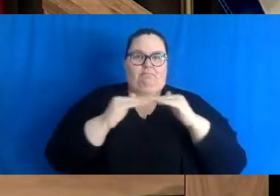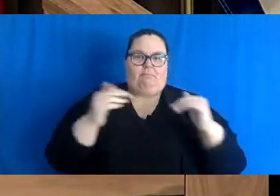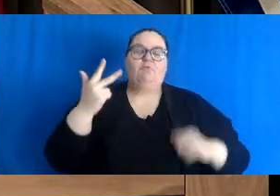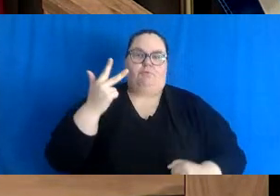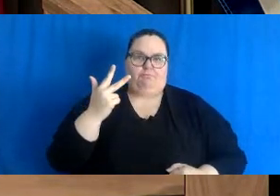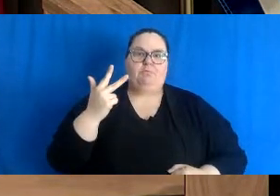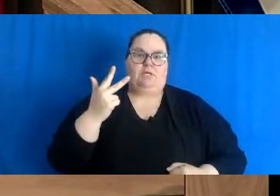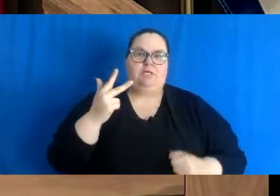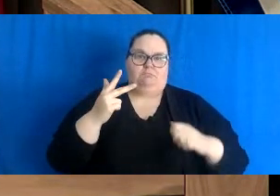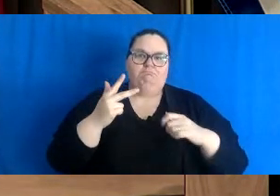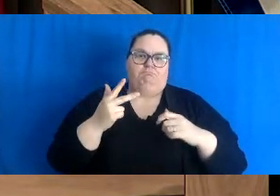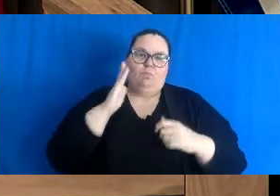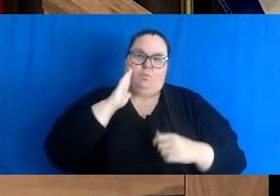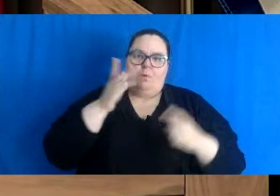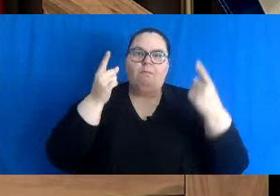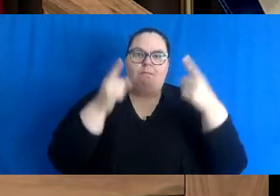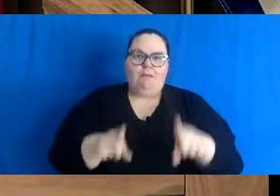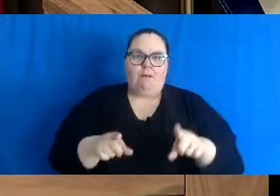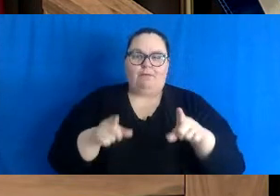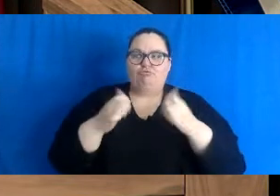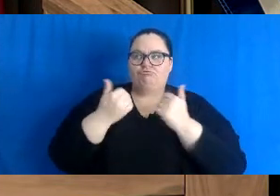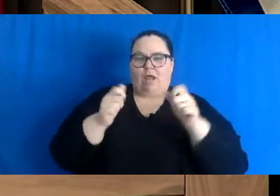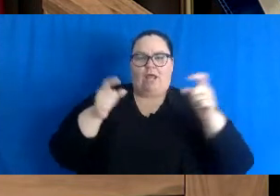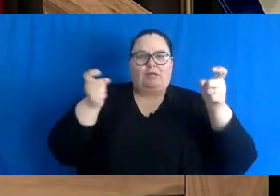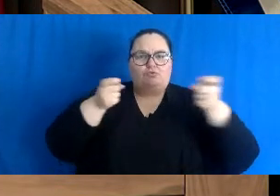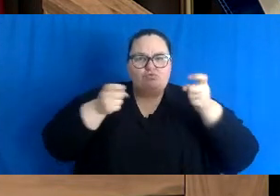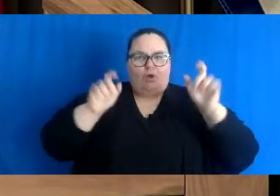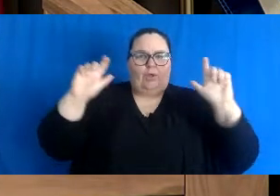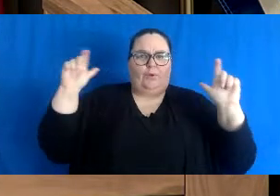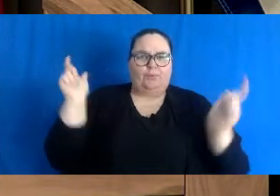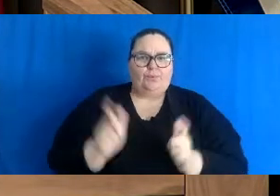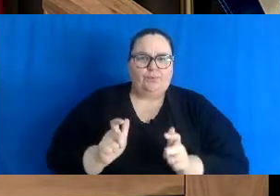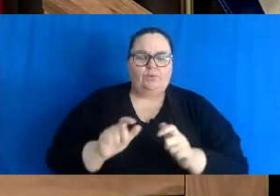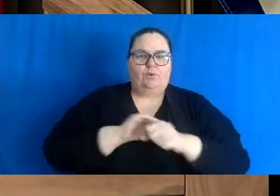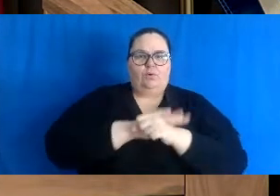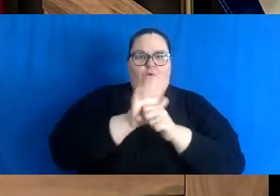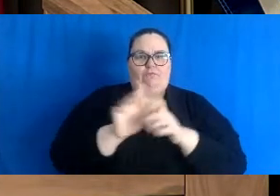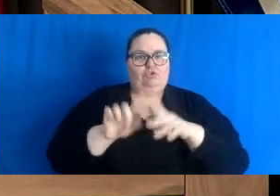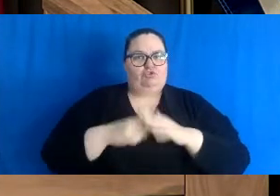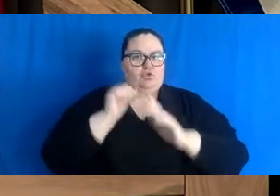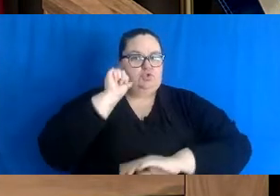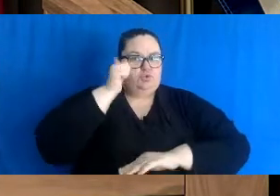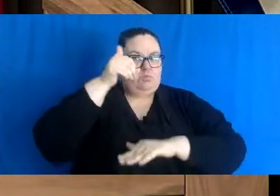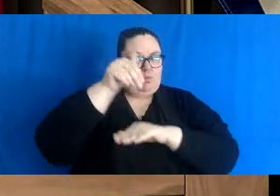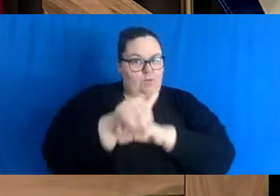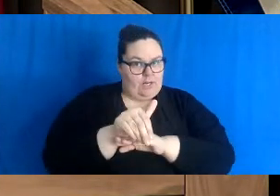to manage COVID-19, effective tomorrow night at 11.59pm.